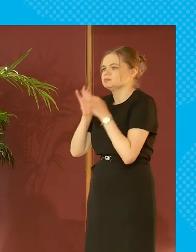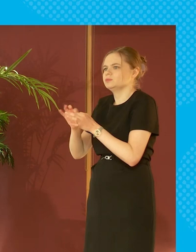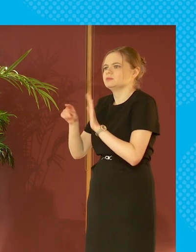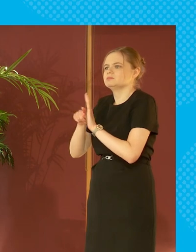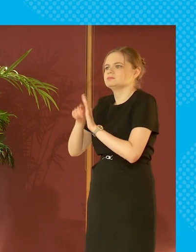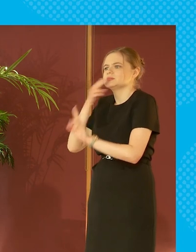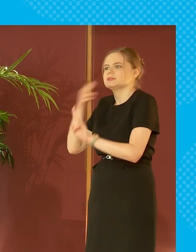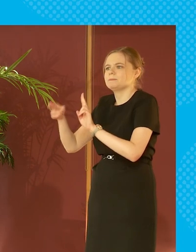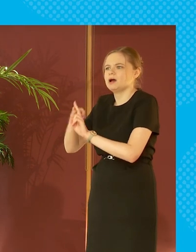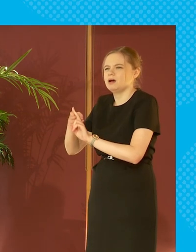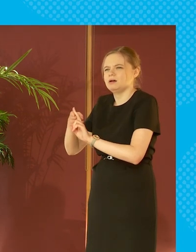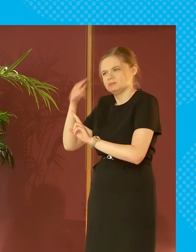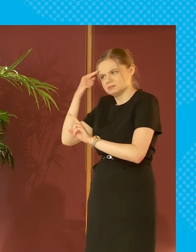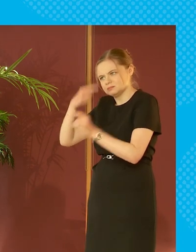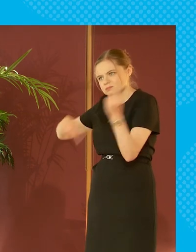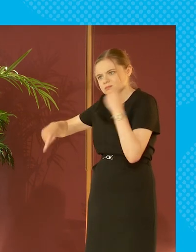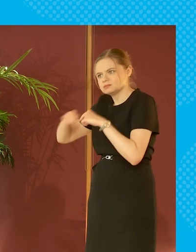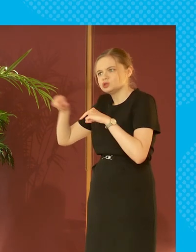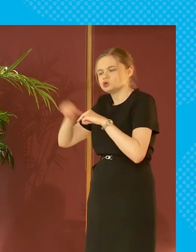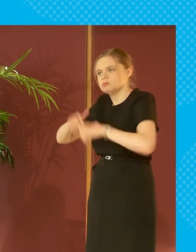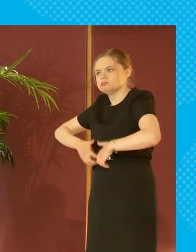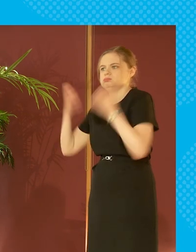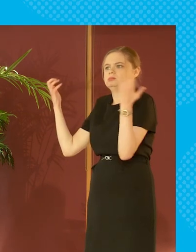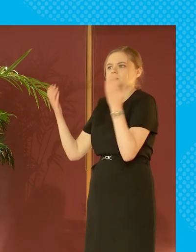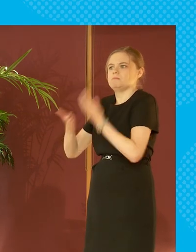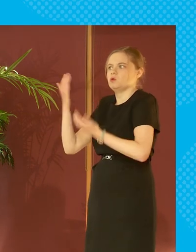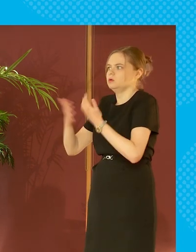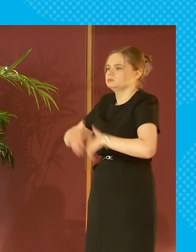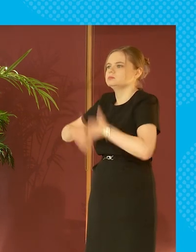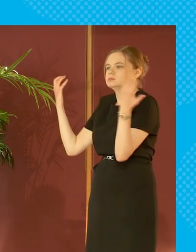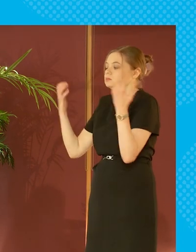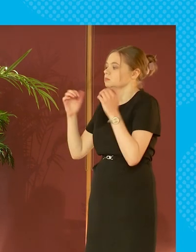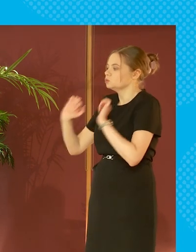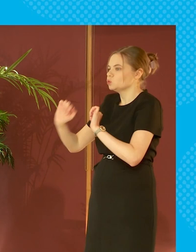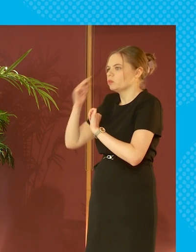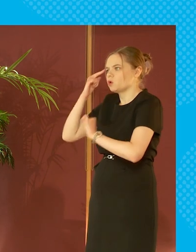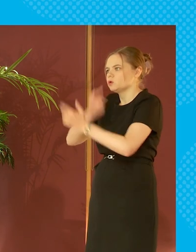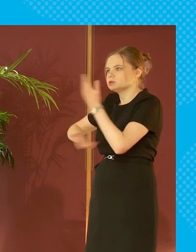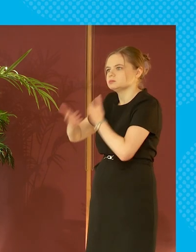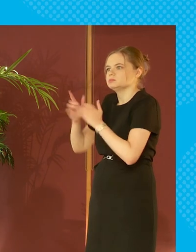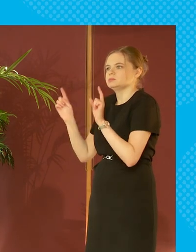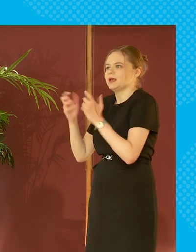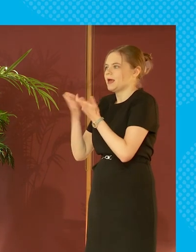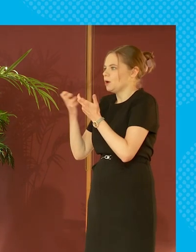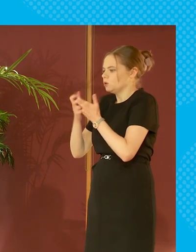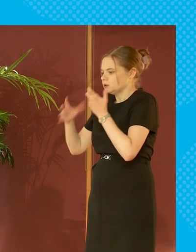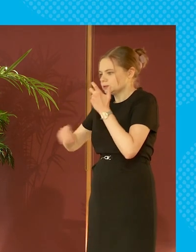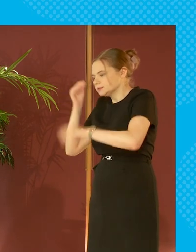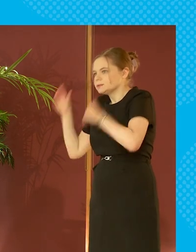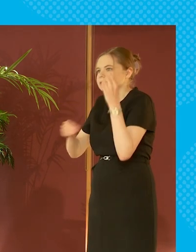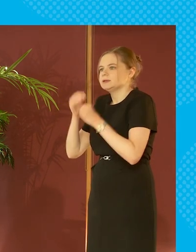and the lack of anger you know why aren't we angry what what what are your thoughts on how we how how do you